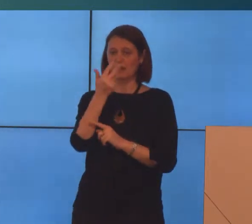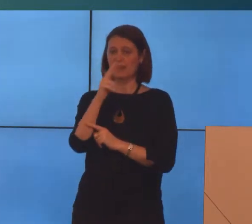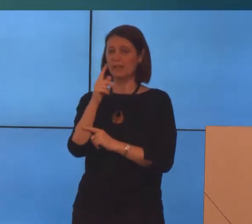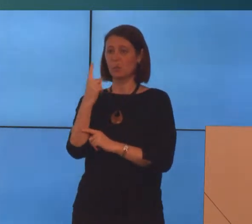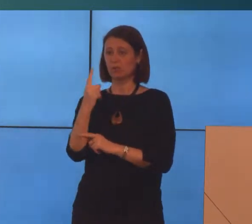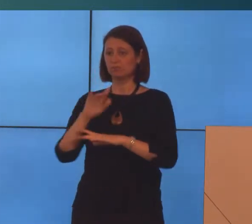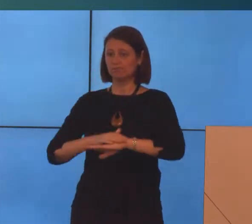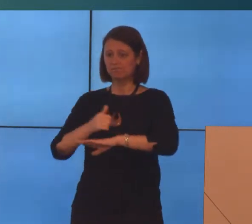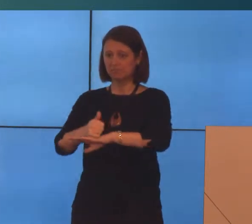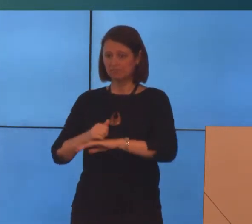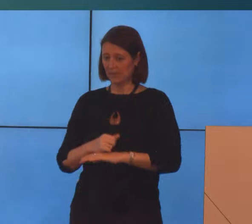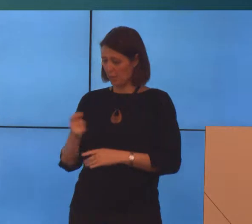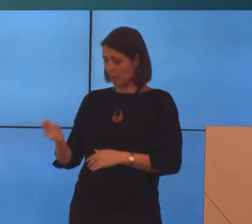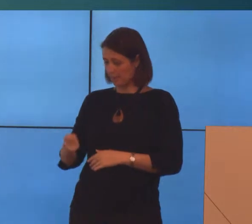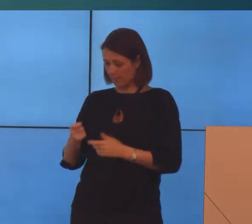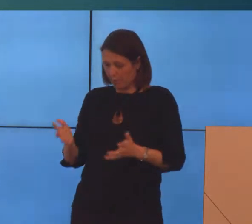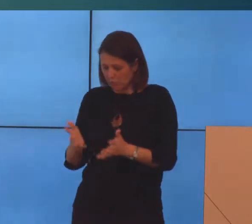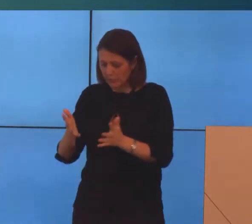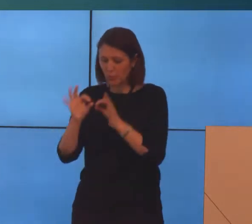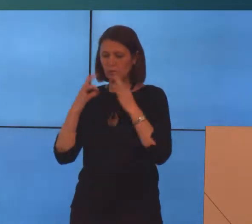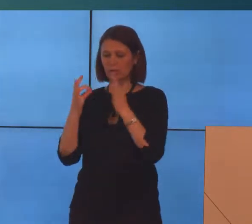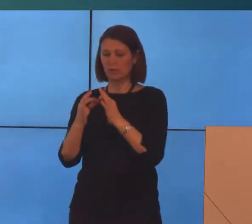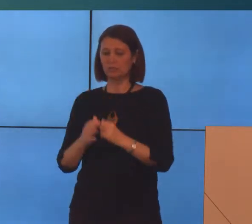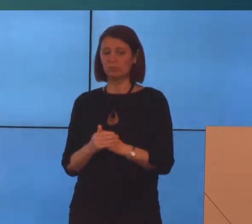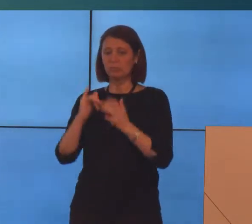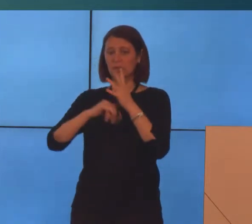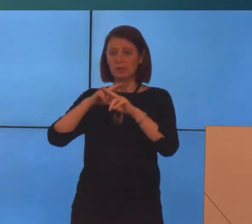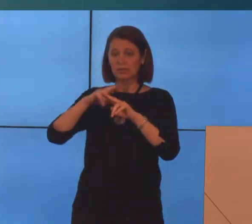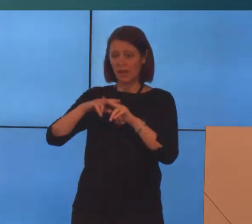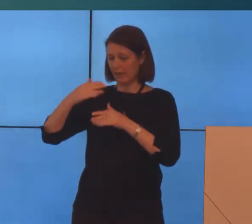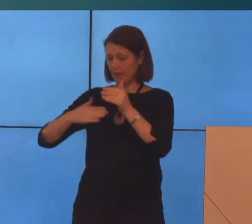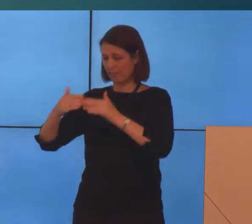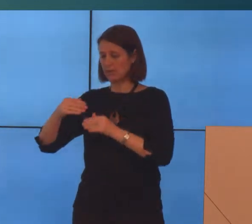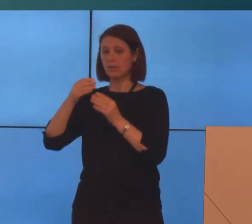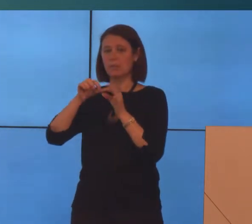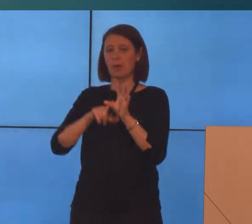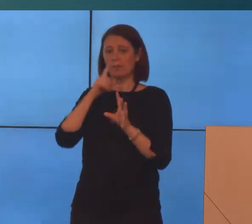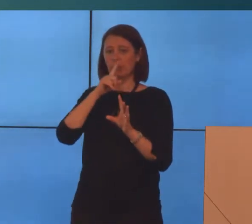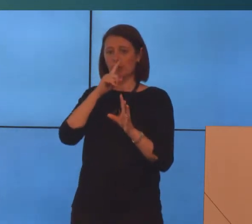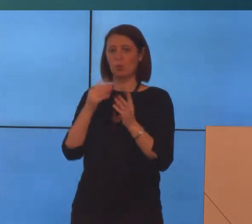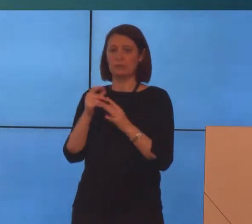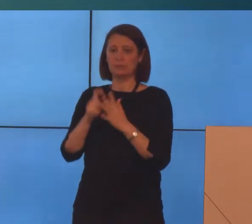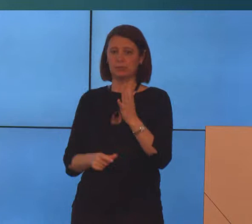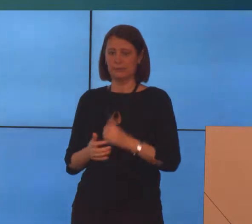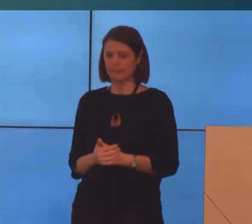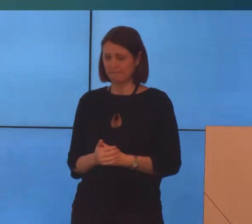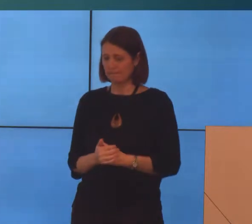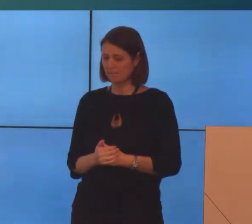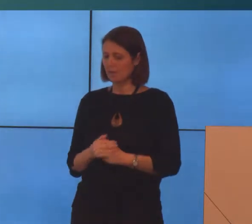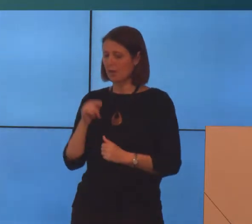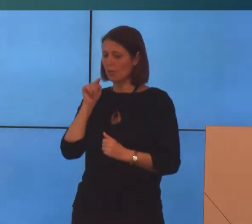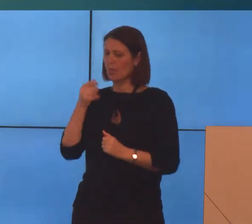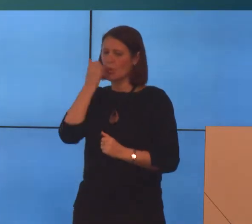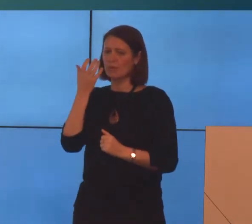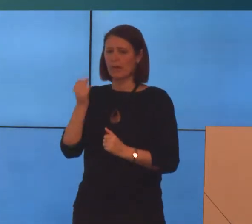We're a member-driven organisation, staffed and managed by people with disabilities. And we've always had a